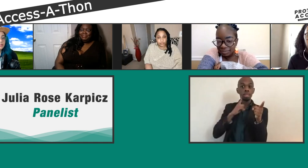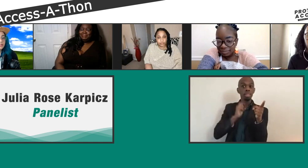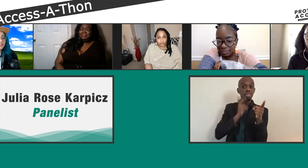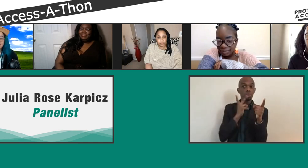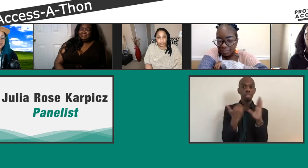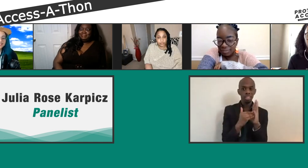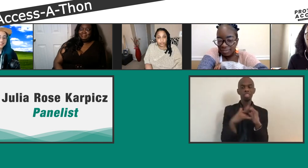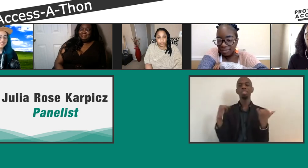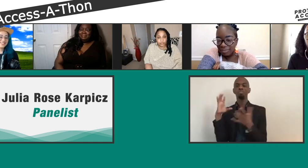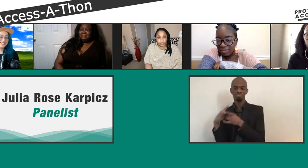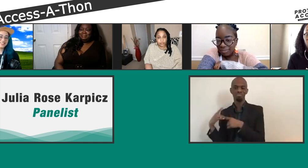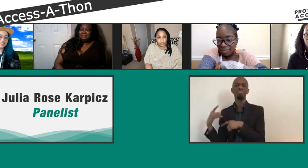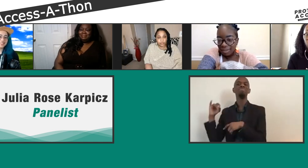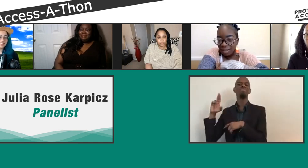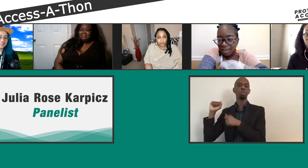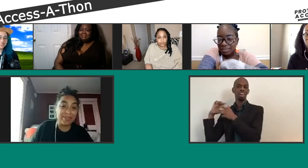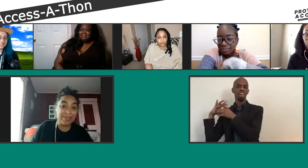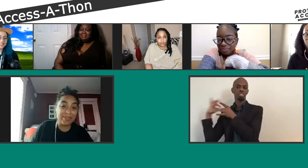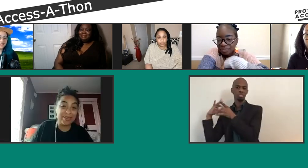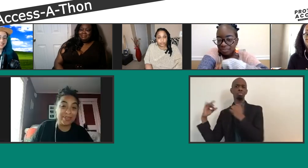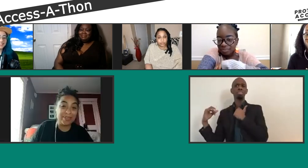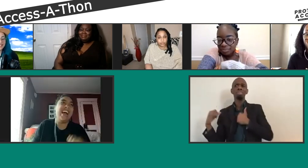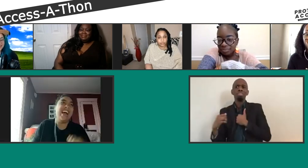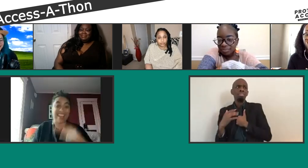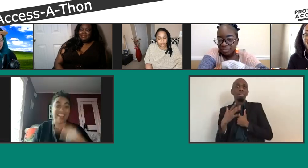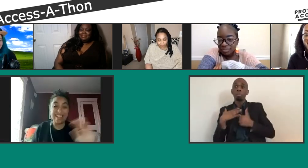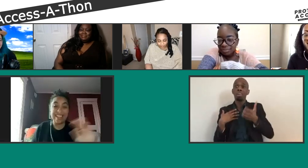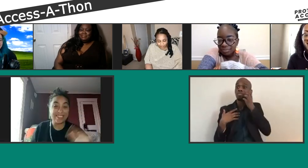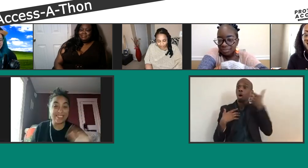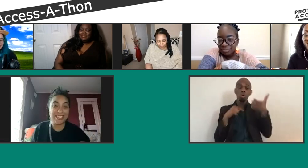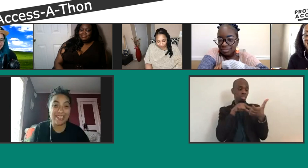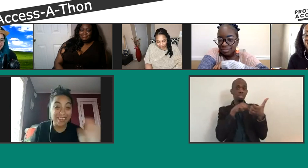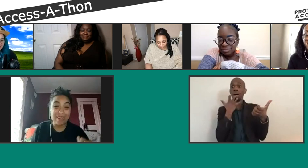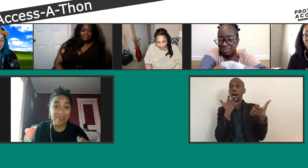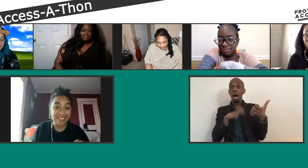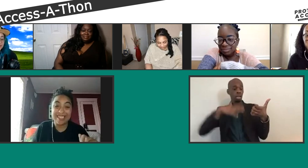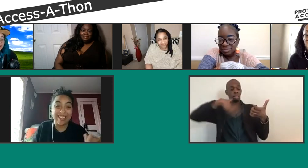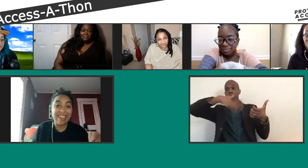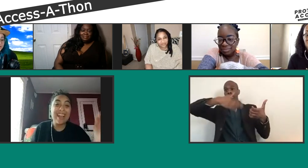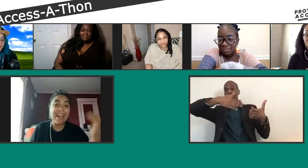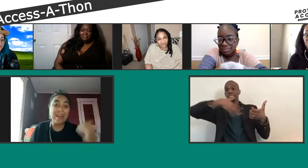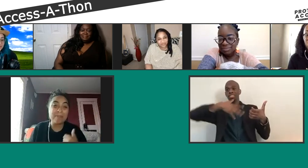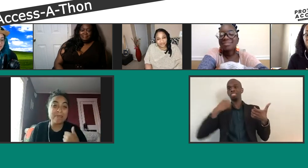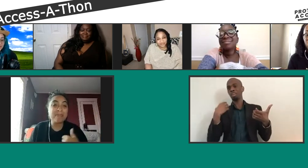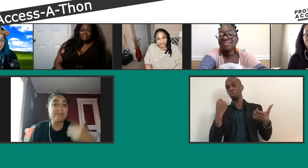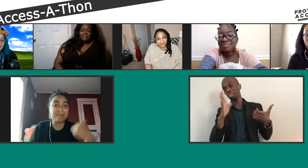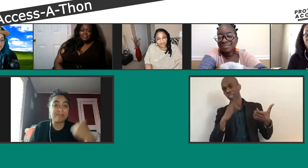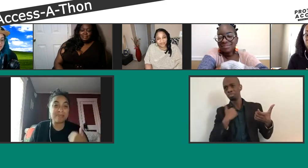Sorry, my phone is like, I'm overheating. I can't do this right now. Apologize y'all. That's okay.